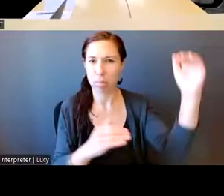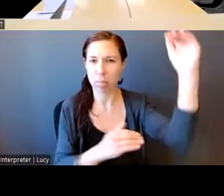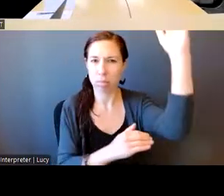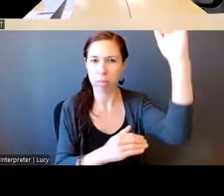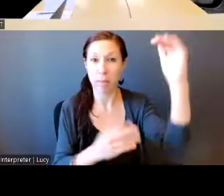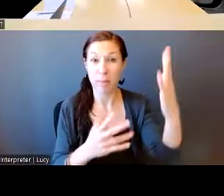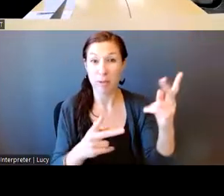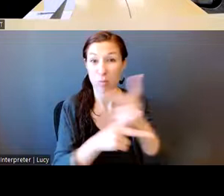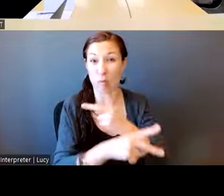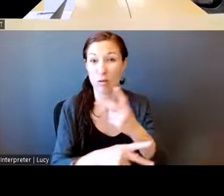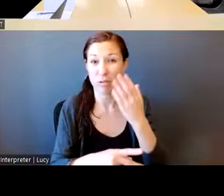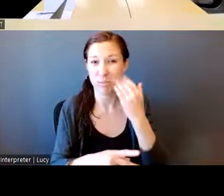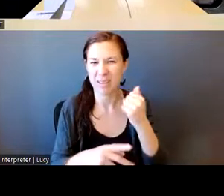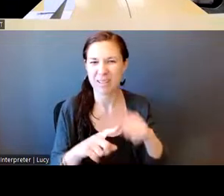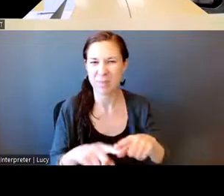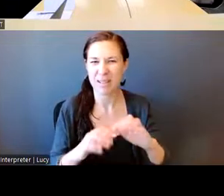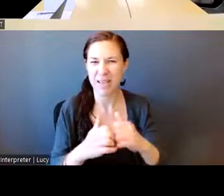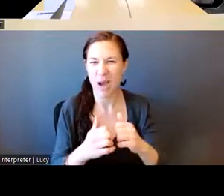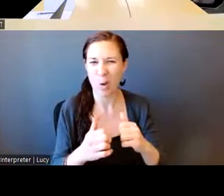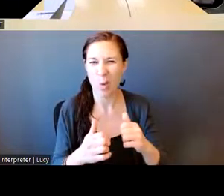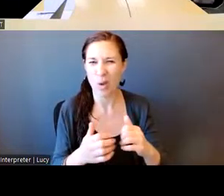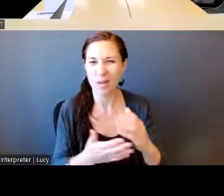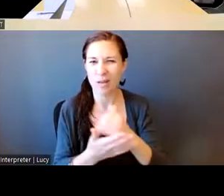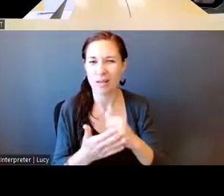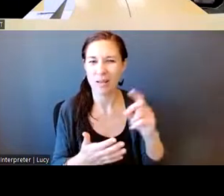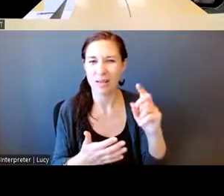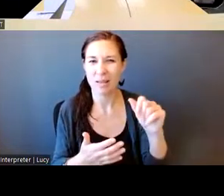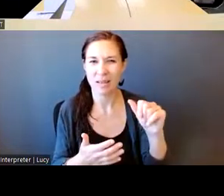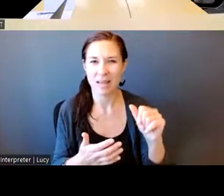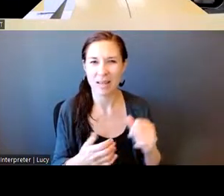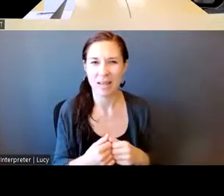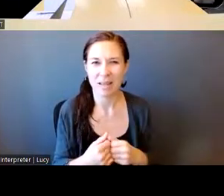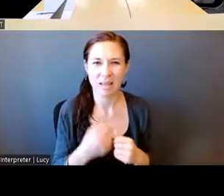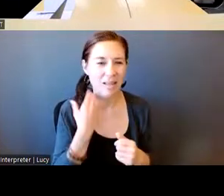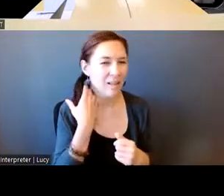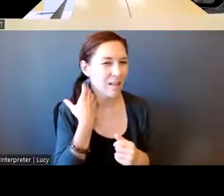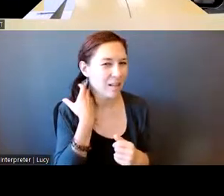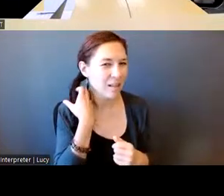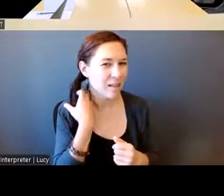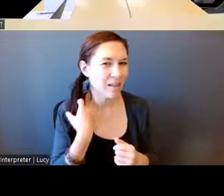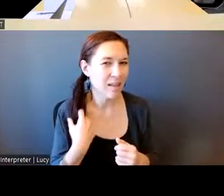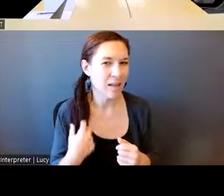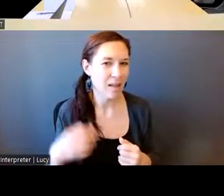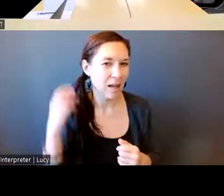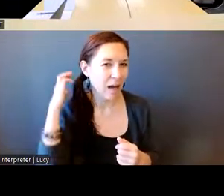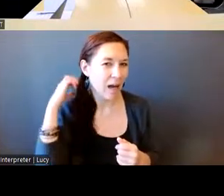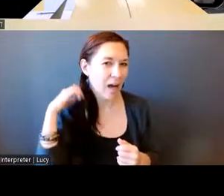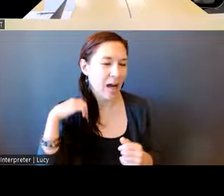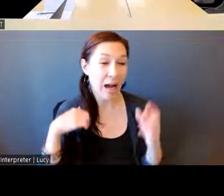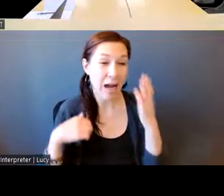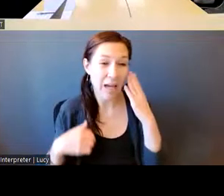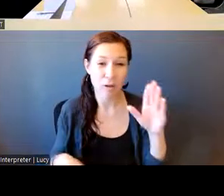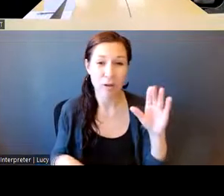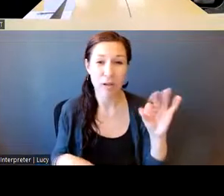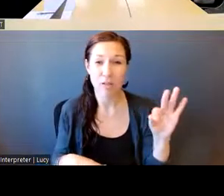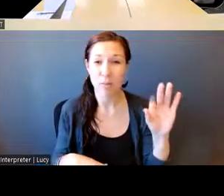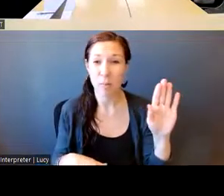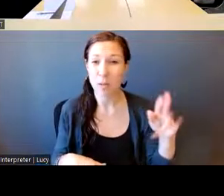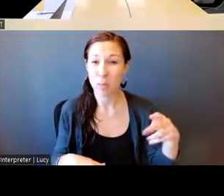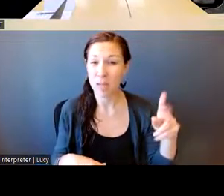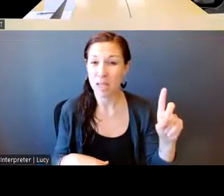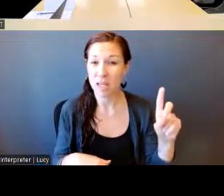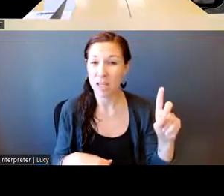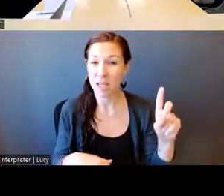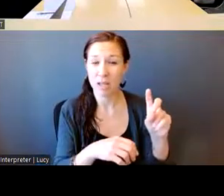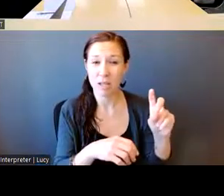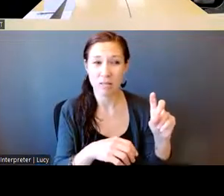if this is just kind of cribbing off of the data, the way that the data is reported to the federal government, which I know that they, they report it this way too,